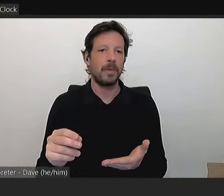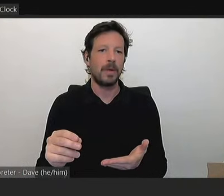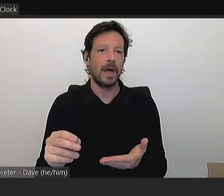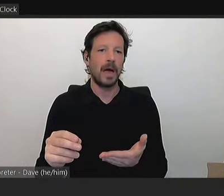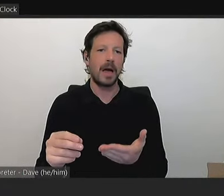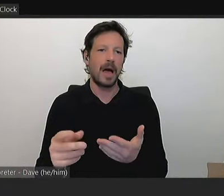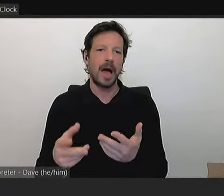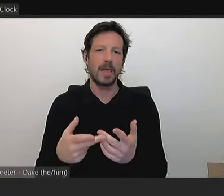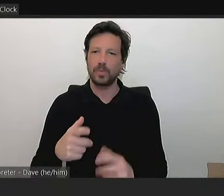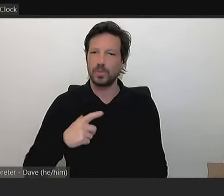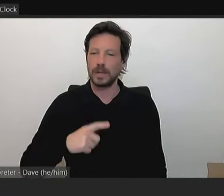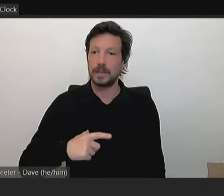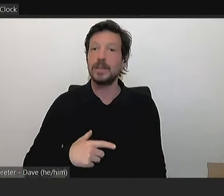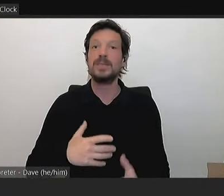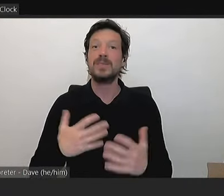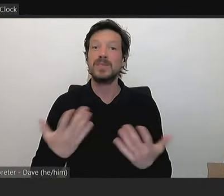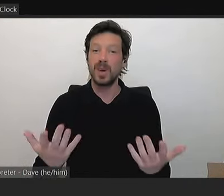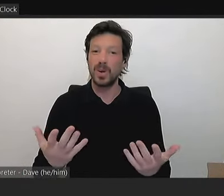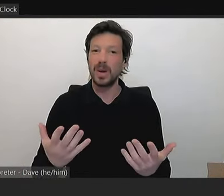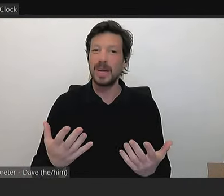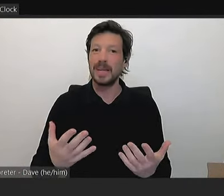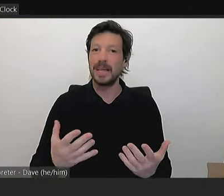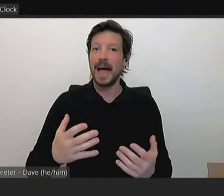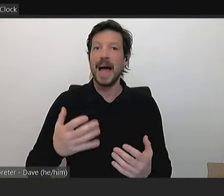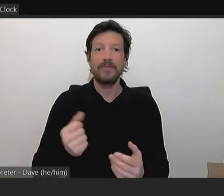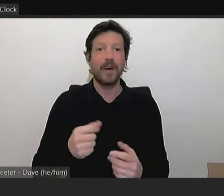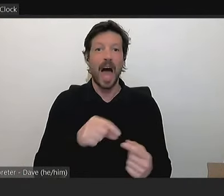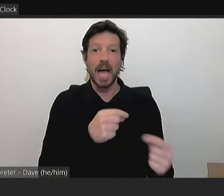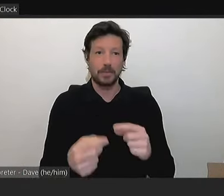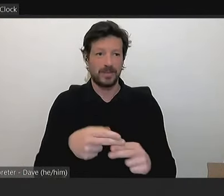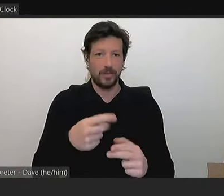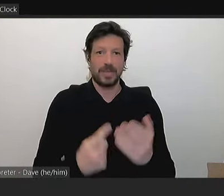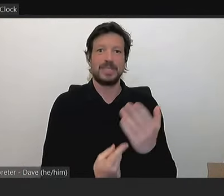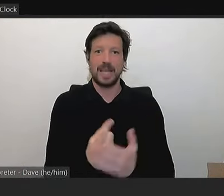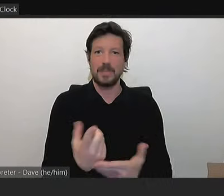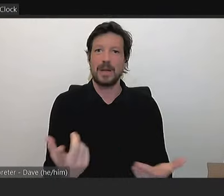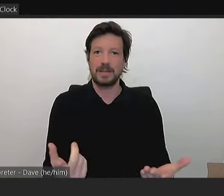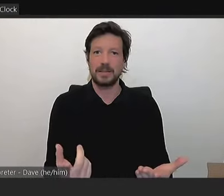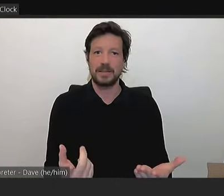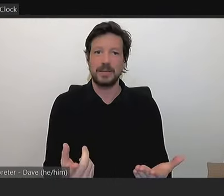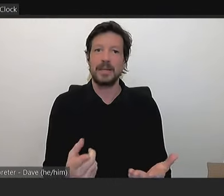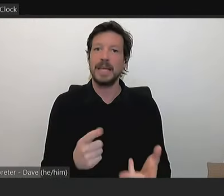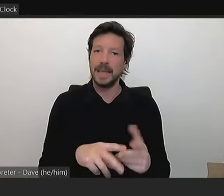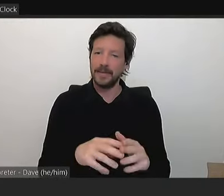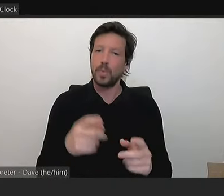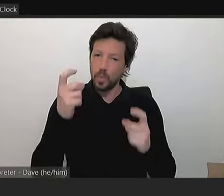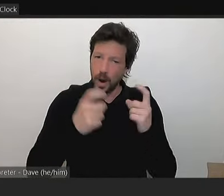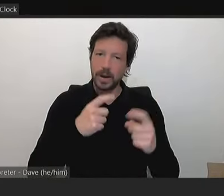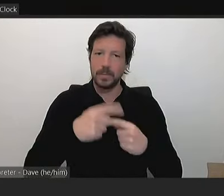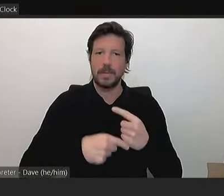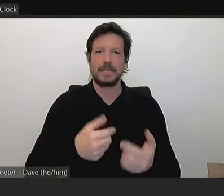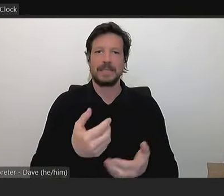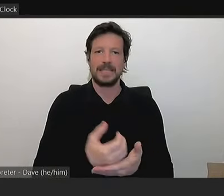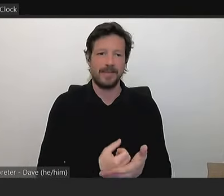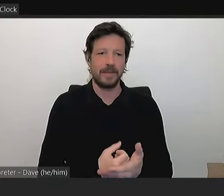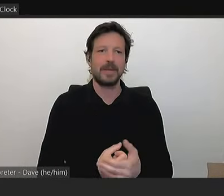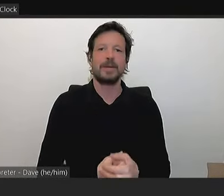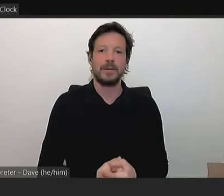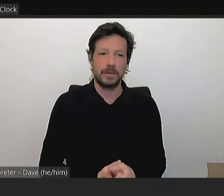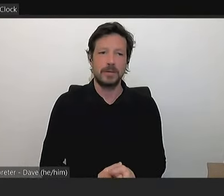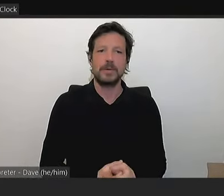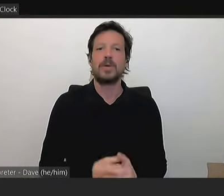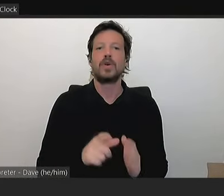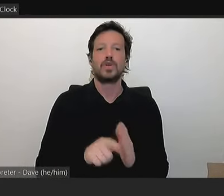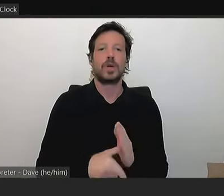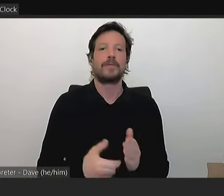the arguments are there for this to happen if we are concerned about safety and if we are concerned about the environment and we are concerned about residents